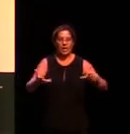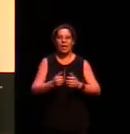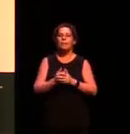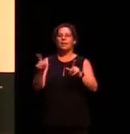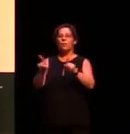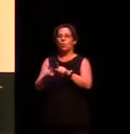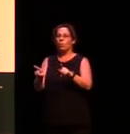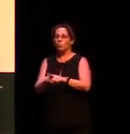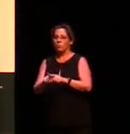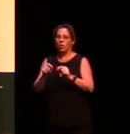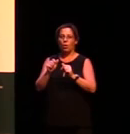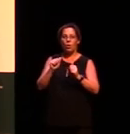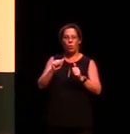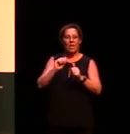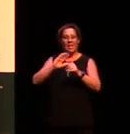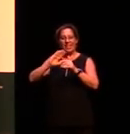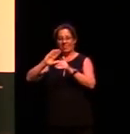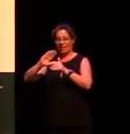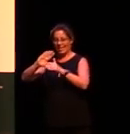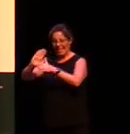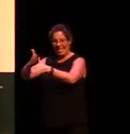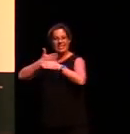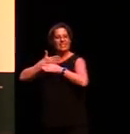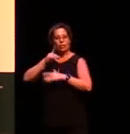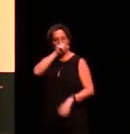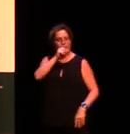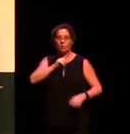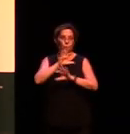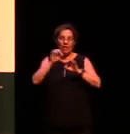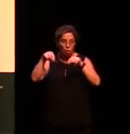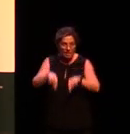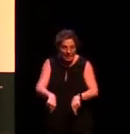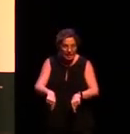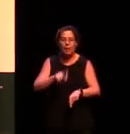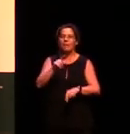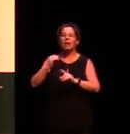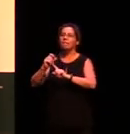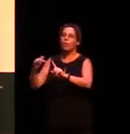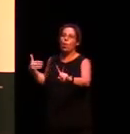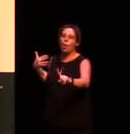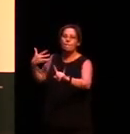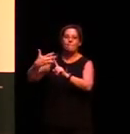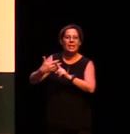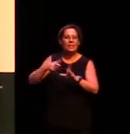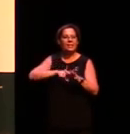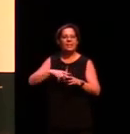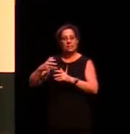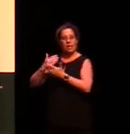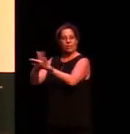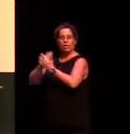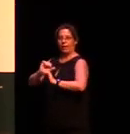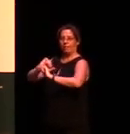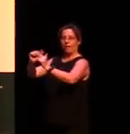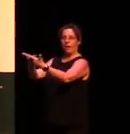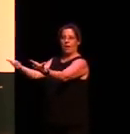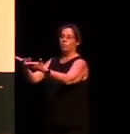as all the Indigenous people who are not here today who have over many years shared their languages with me and worked very hard to do that.